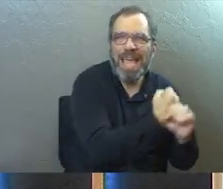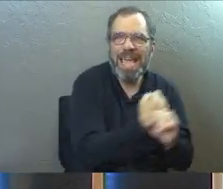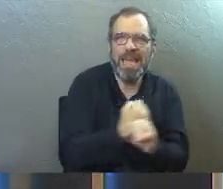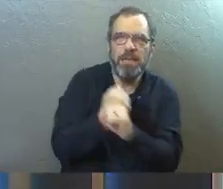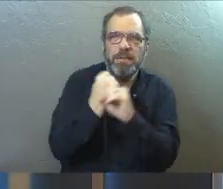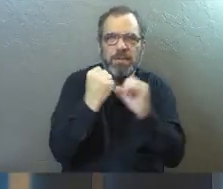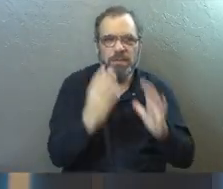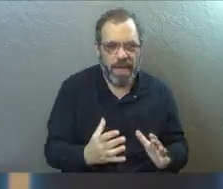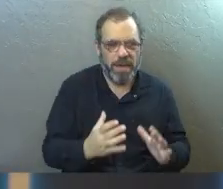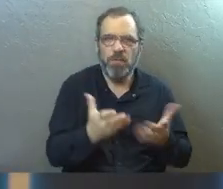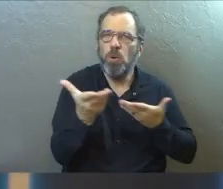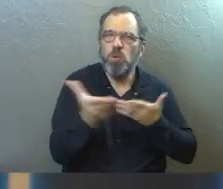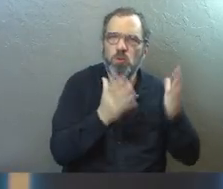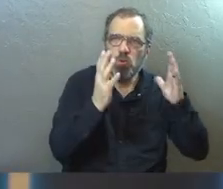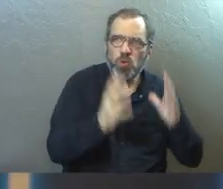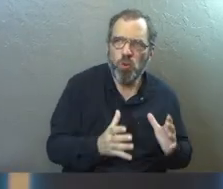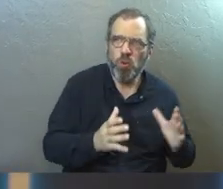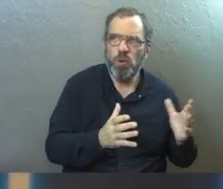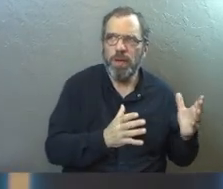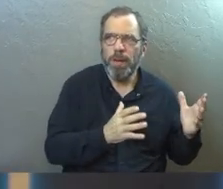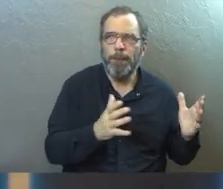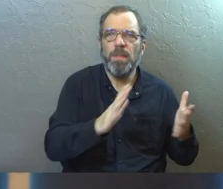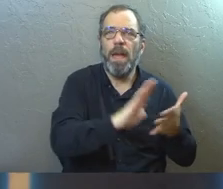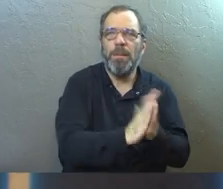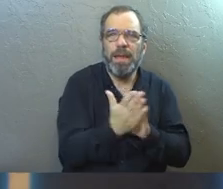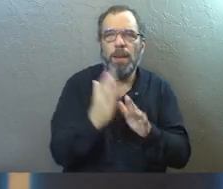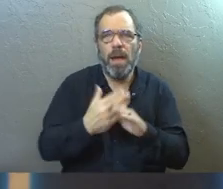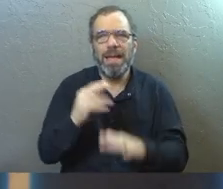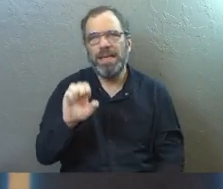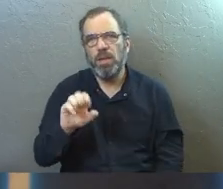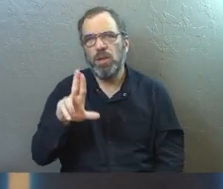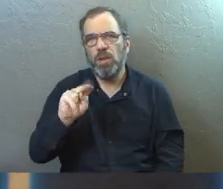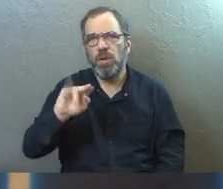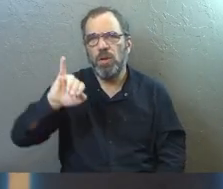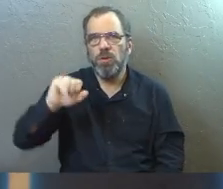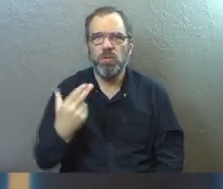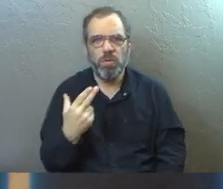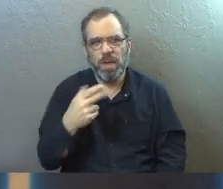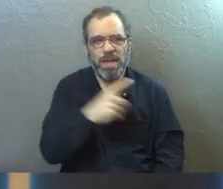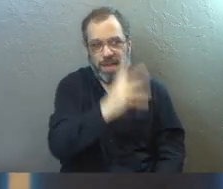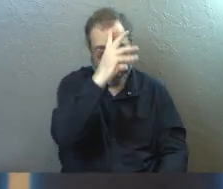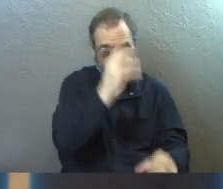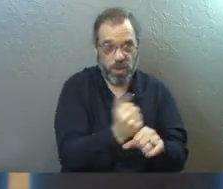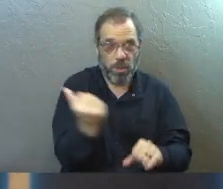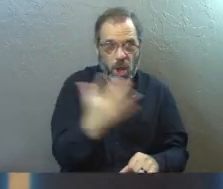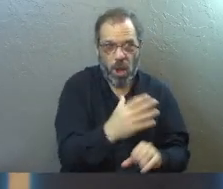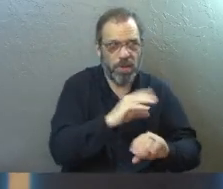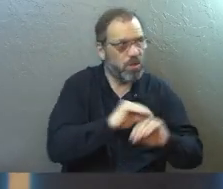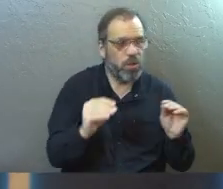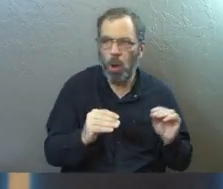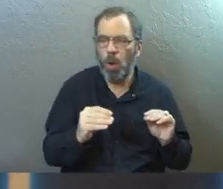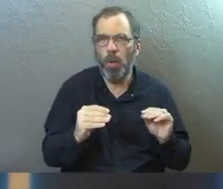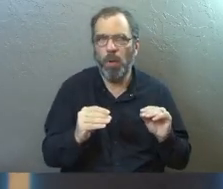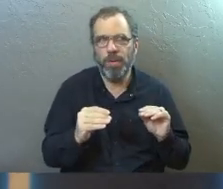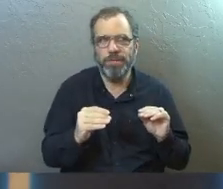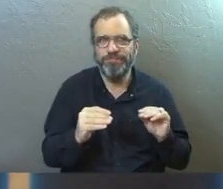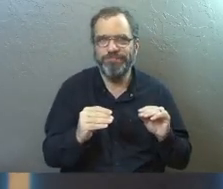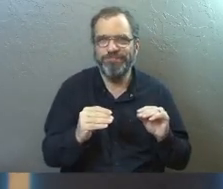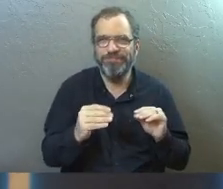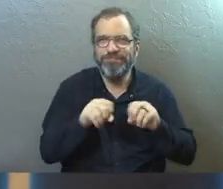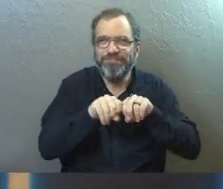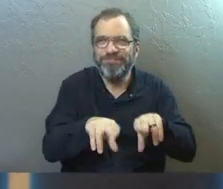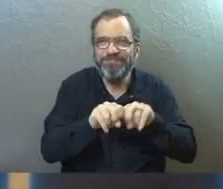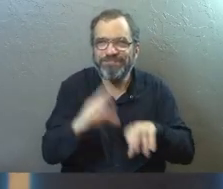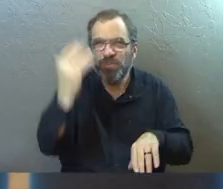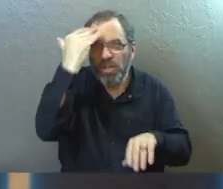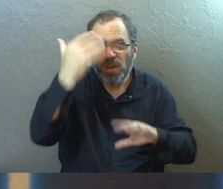officials, trusted servants, and they would turn them into eunuchs so that they could trust that everything was on the up and up. Are we all